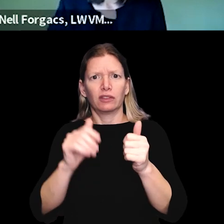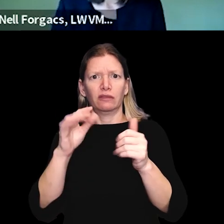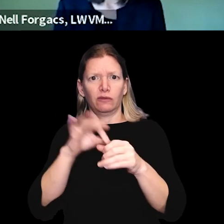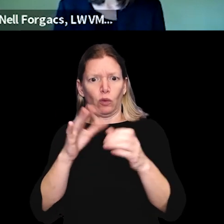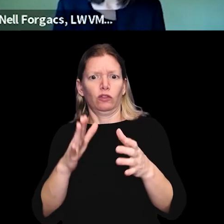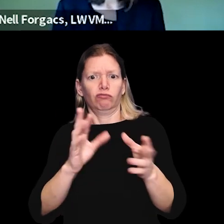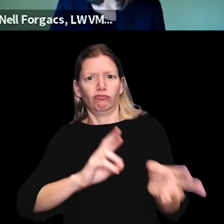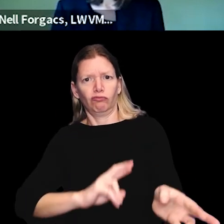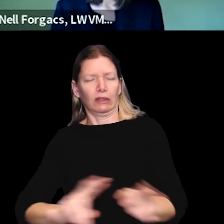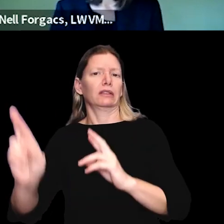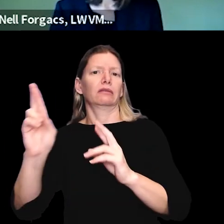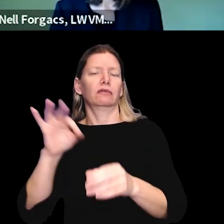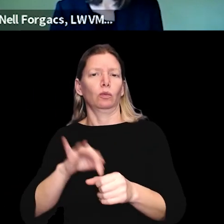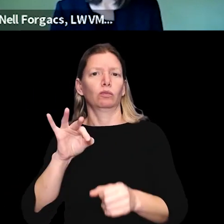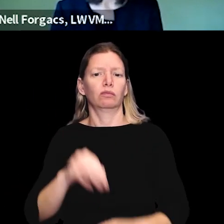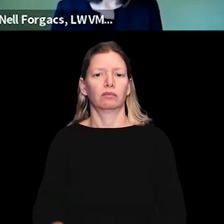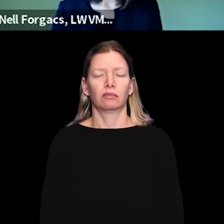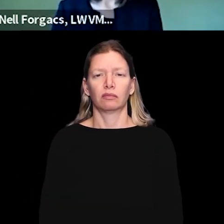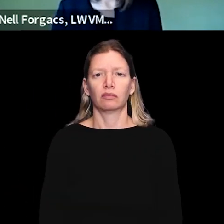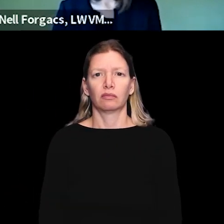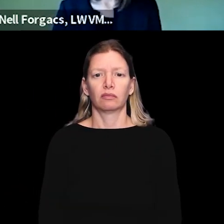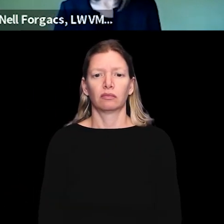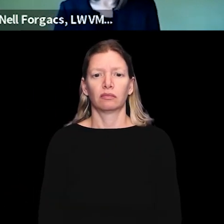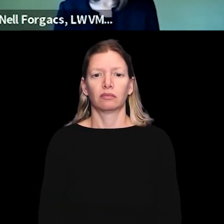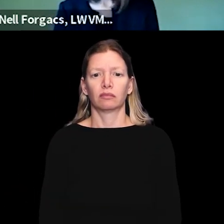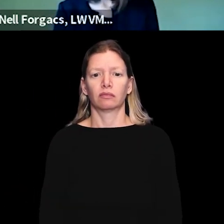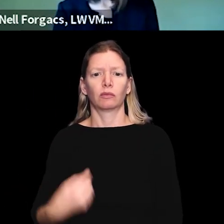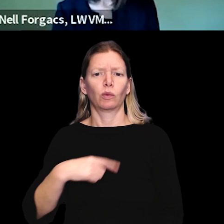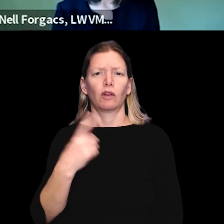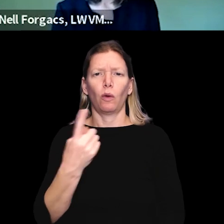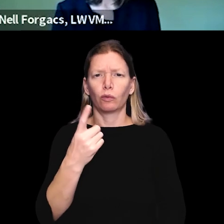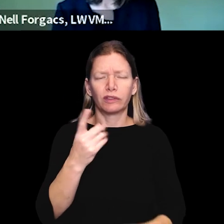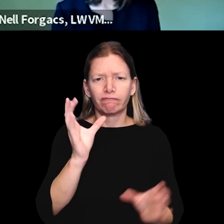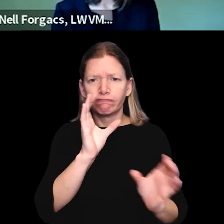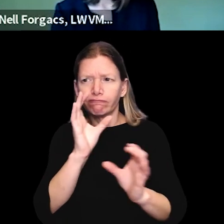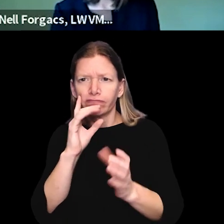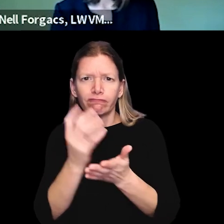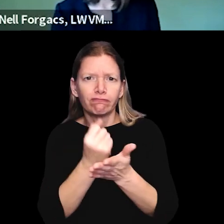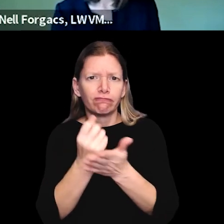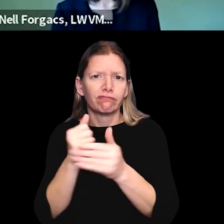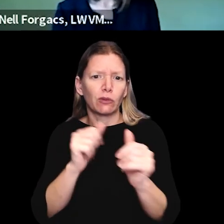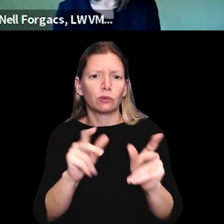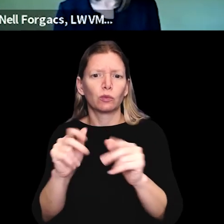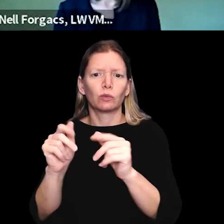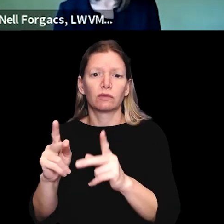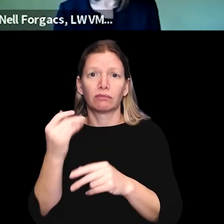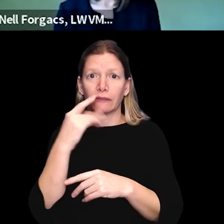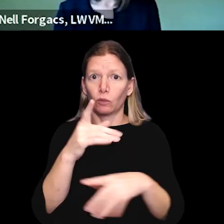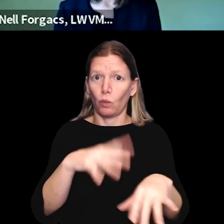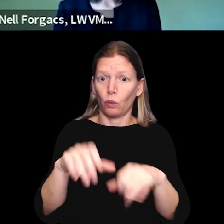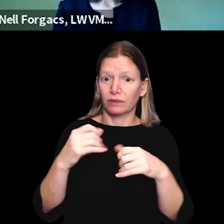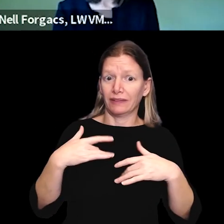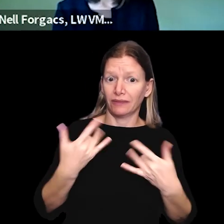that every eligible voter is vote ready. And we're always looking for more opportunities. So